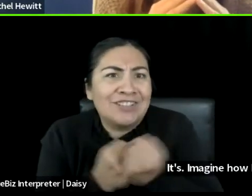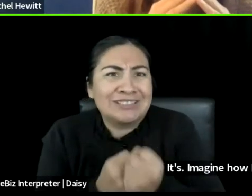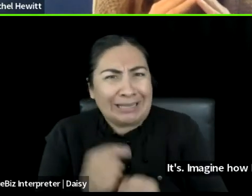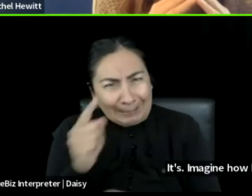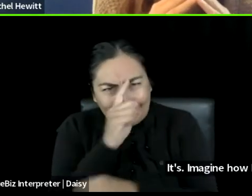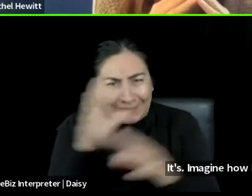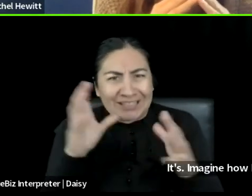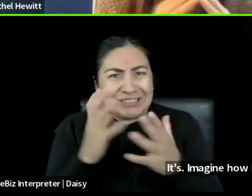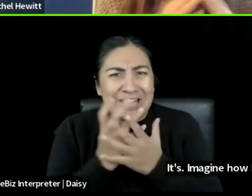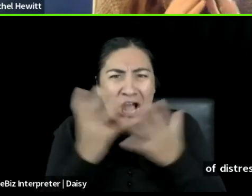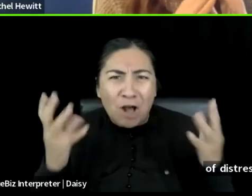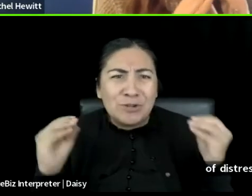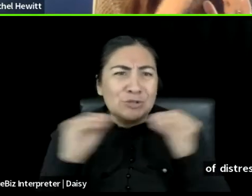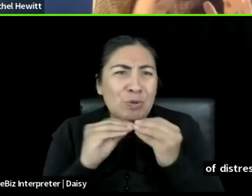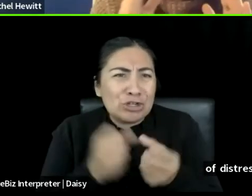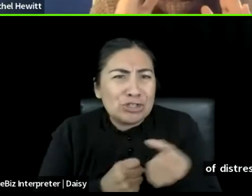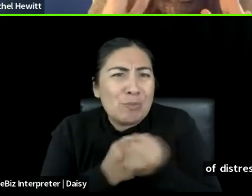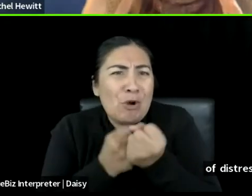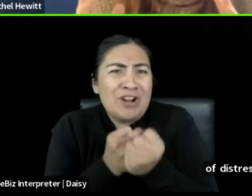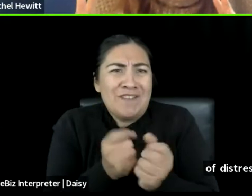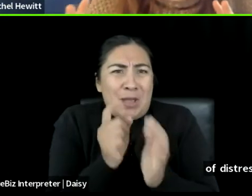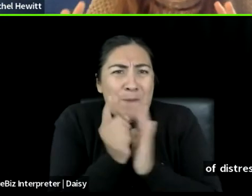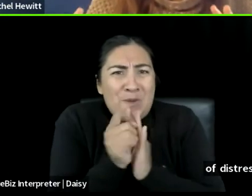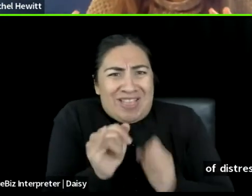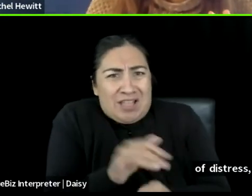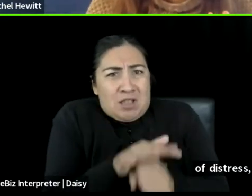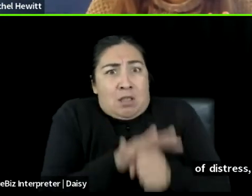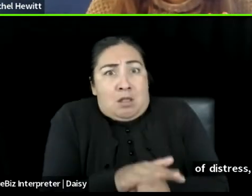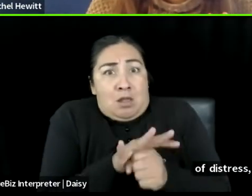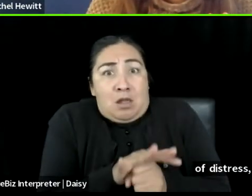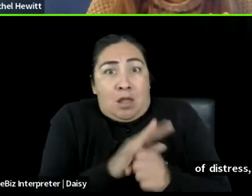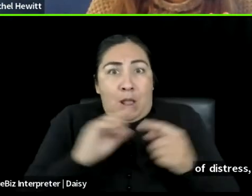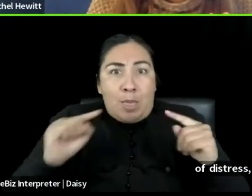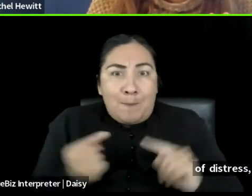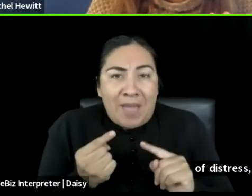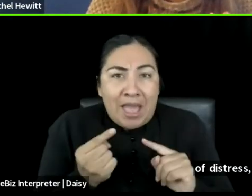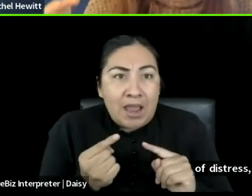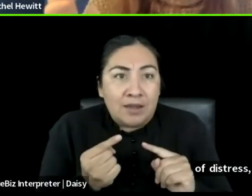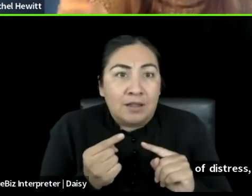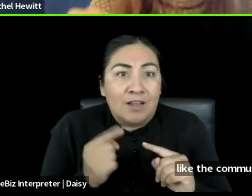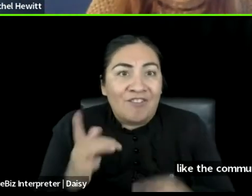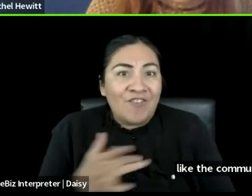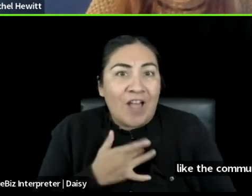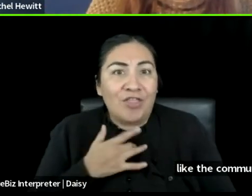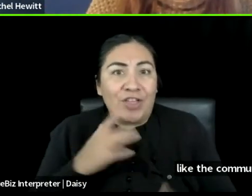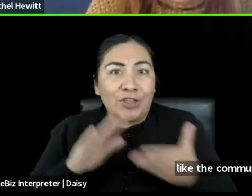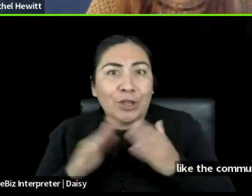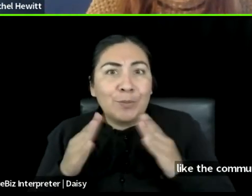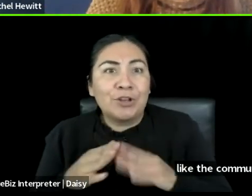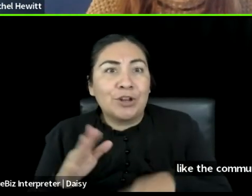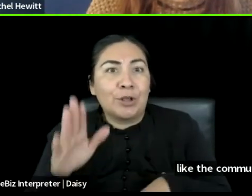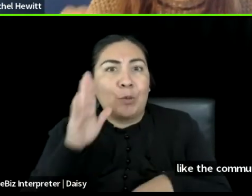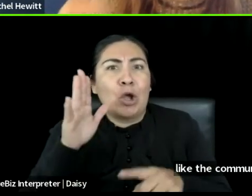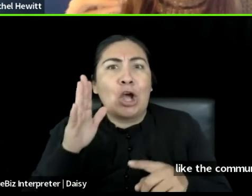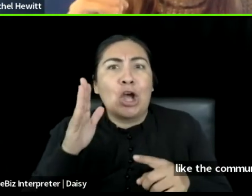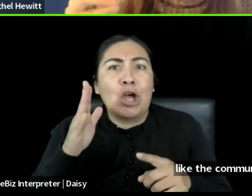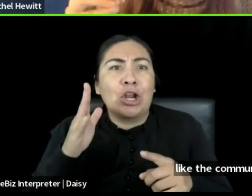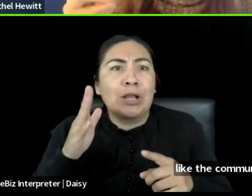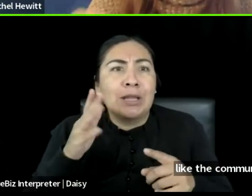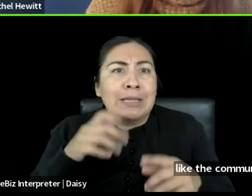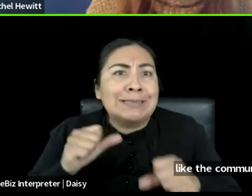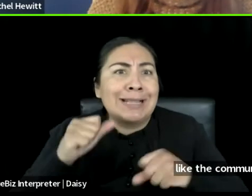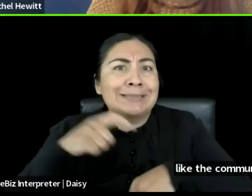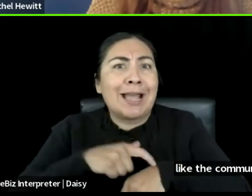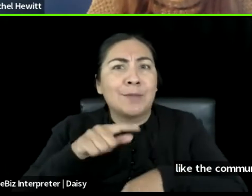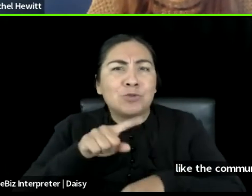you felt like the community had taken time to ask what you need, that they would already know. So they wouldn't have to take